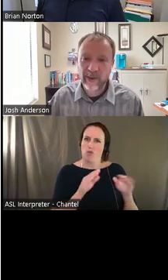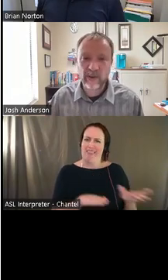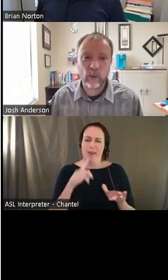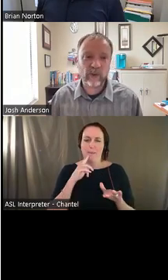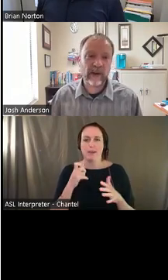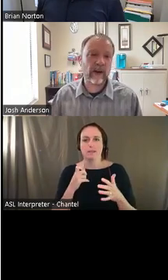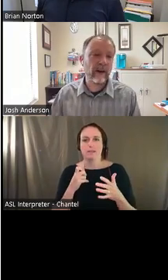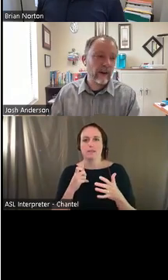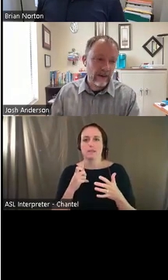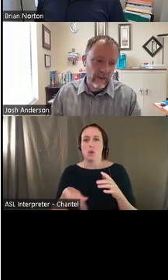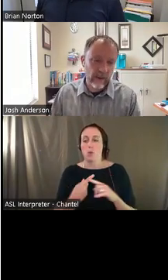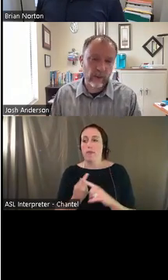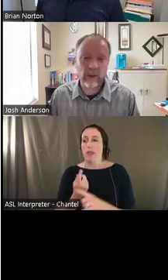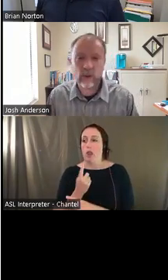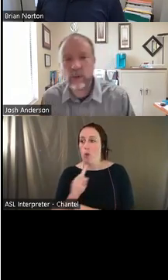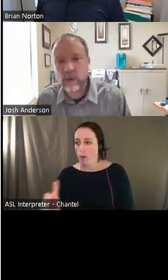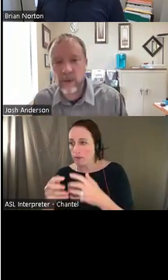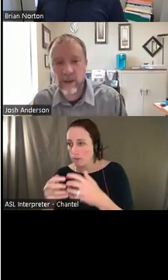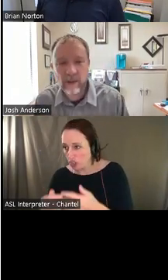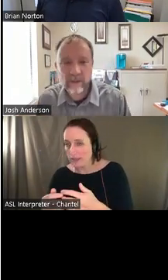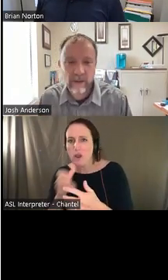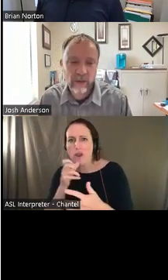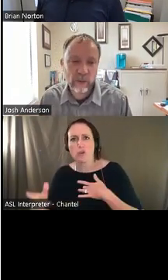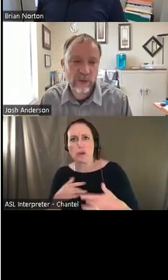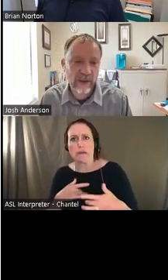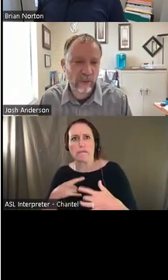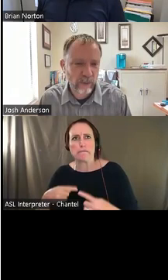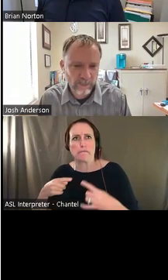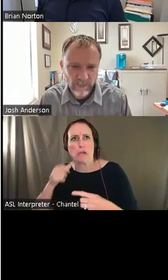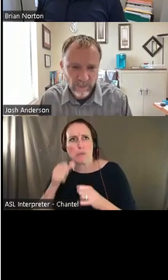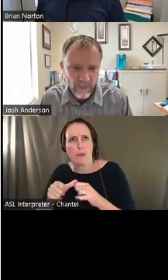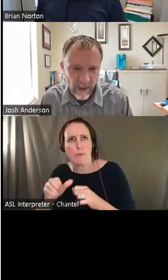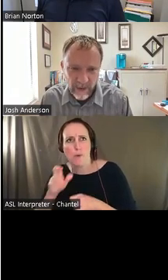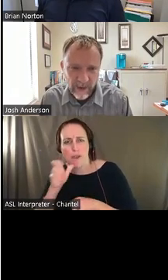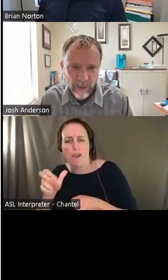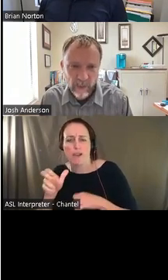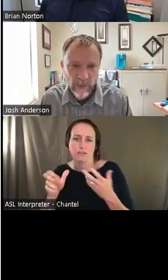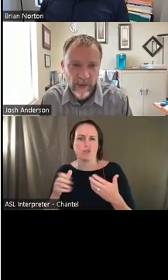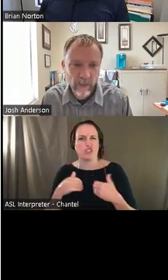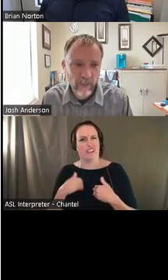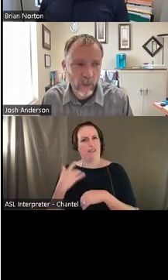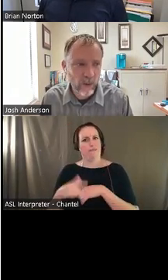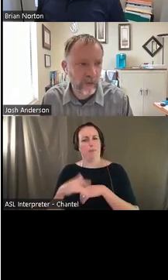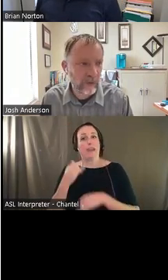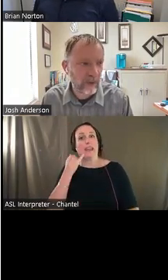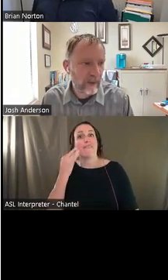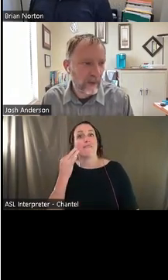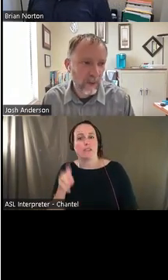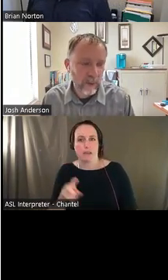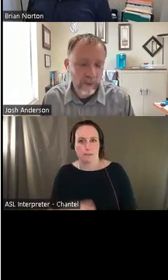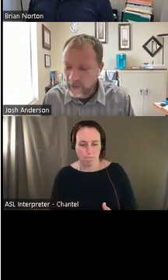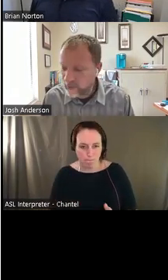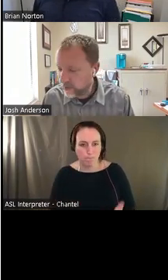knowing that tools there to be able to go through, can be a huge change. And then another thing with the kind of remembering orders is